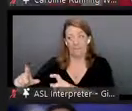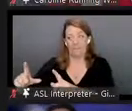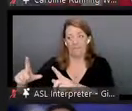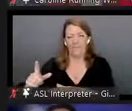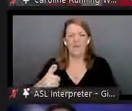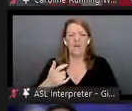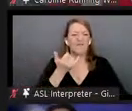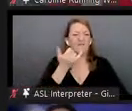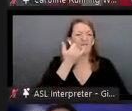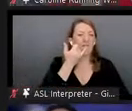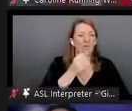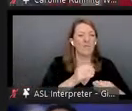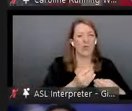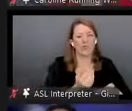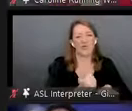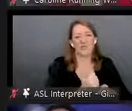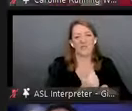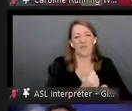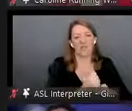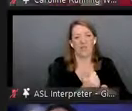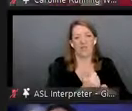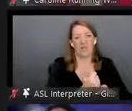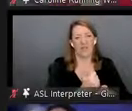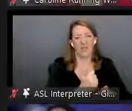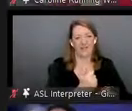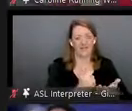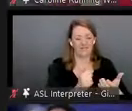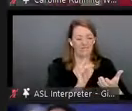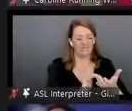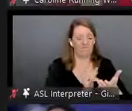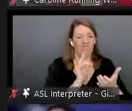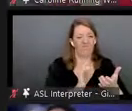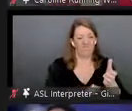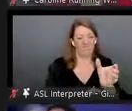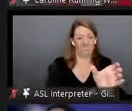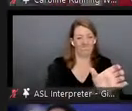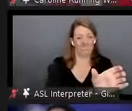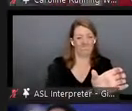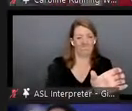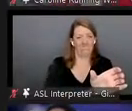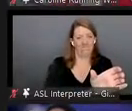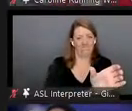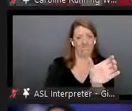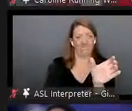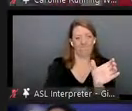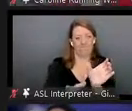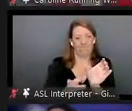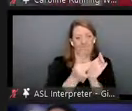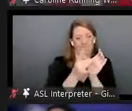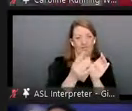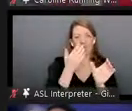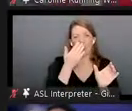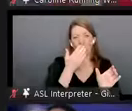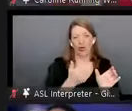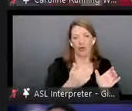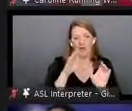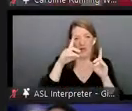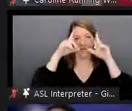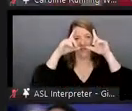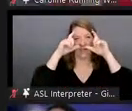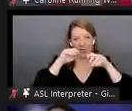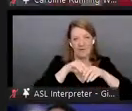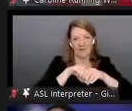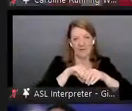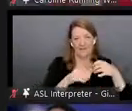uh for you on your yeah your mobile device since it has a really good camera built into it um and